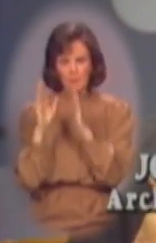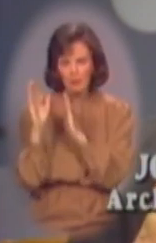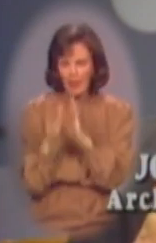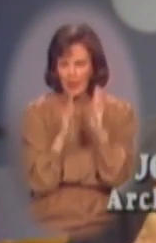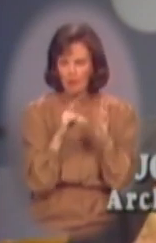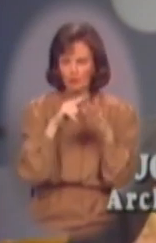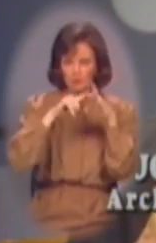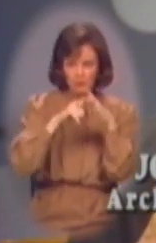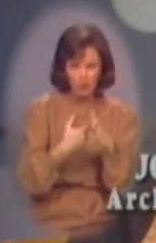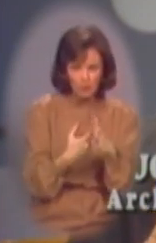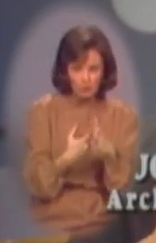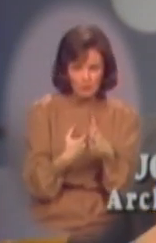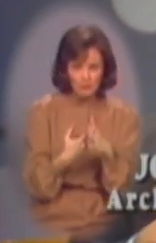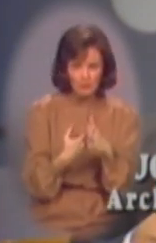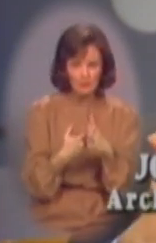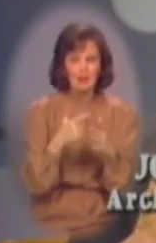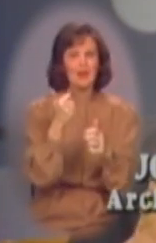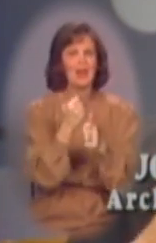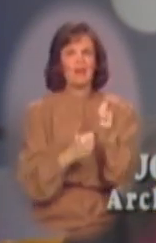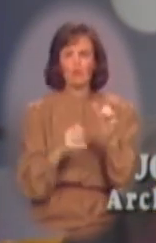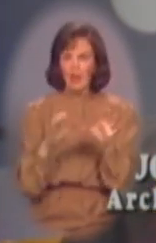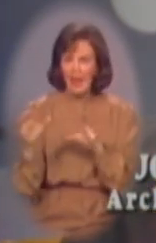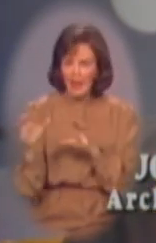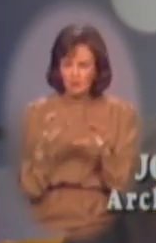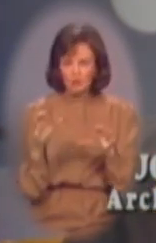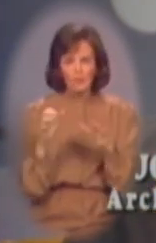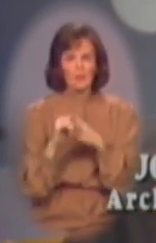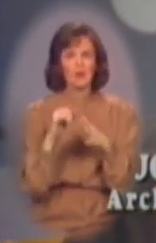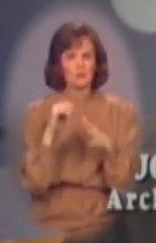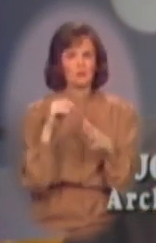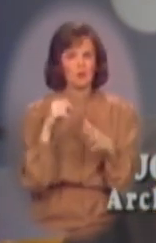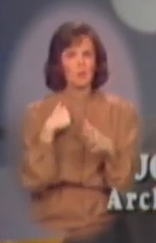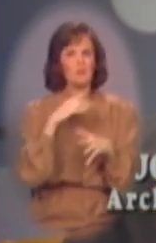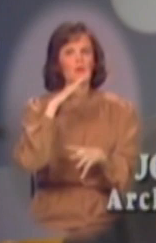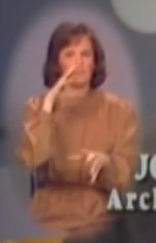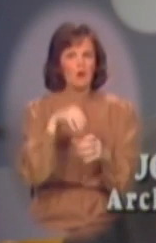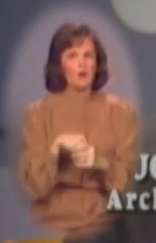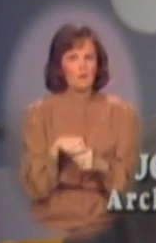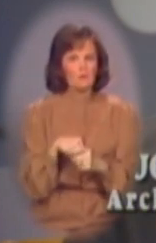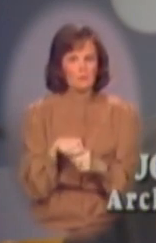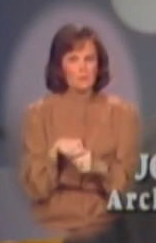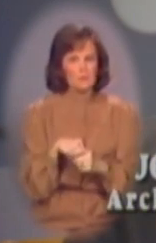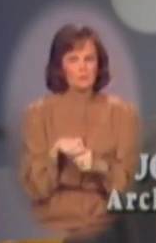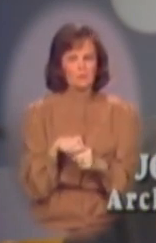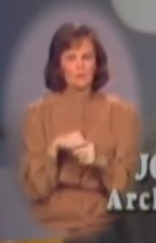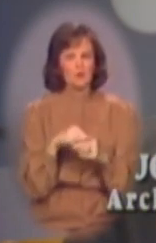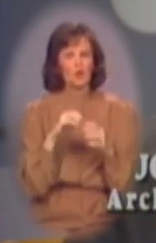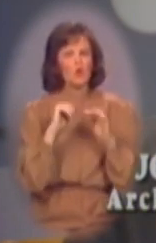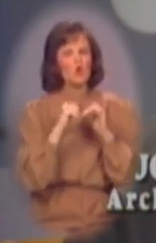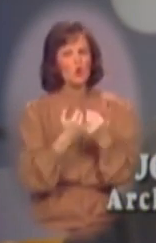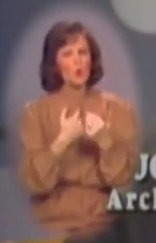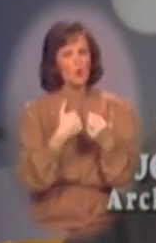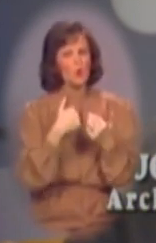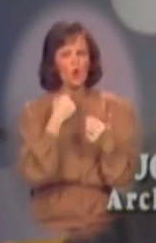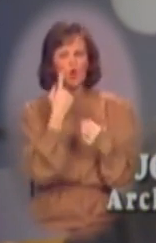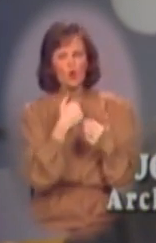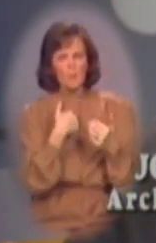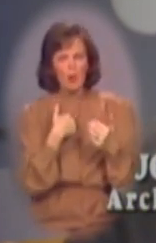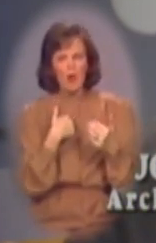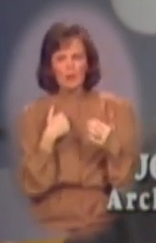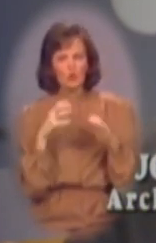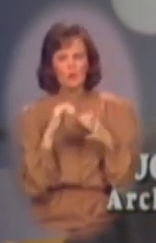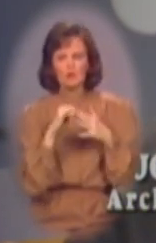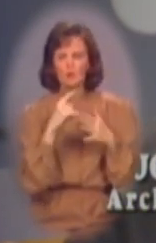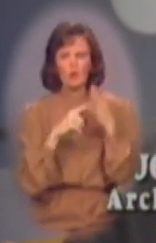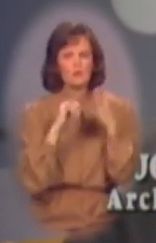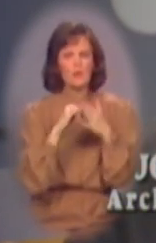initiate, every action in which you engage. Uh, whom am I dealing with? Why am I doing this? What